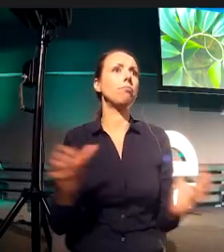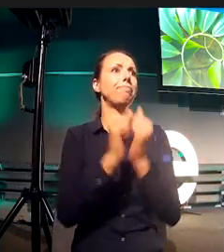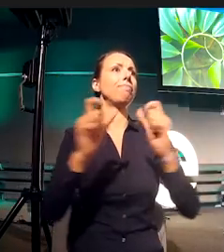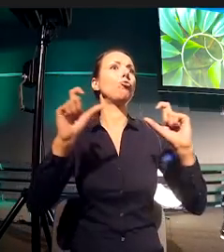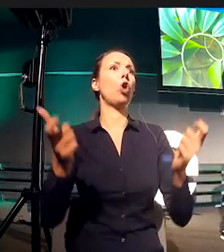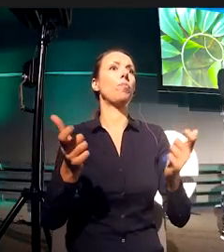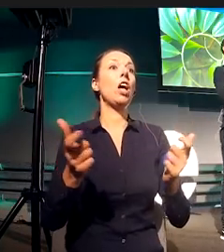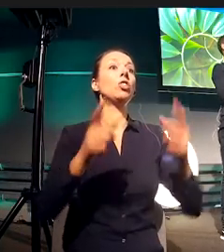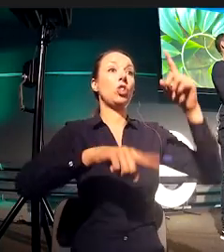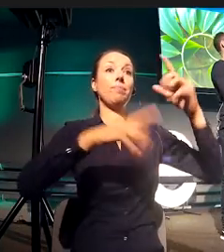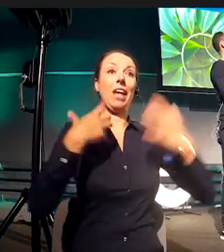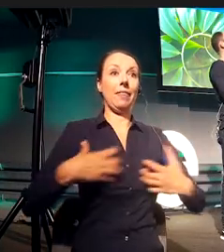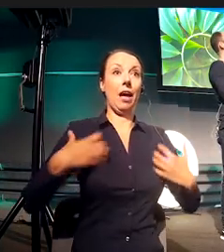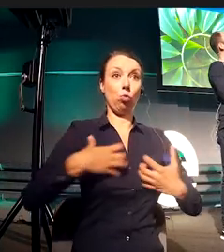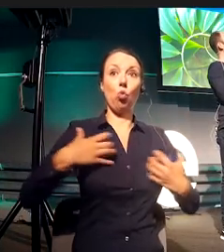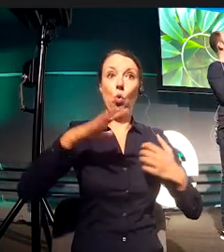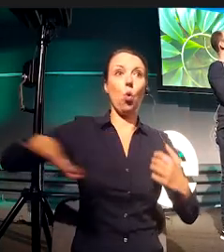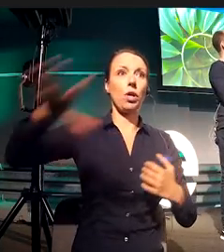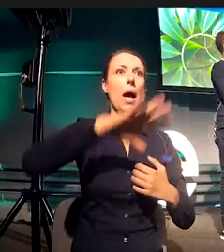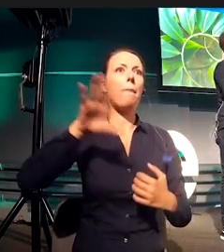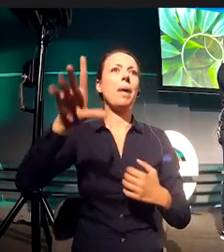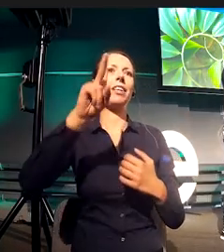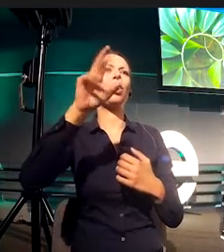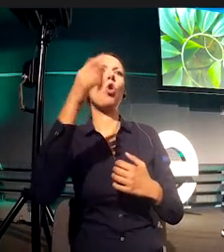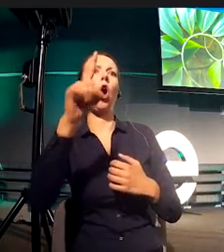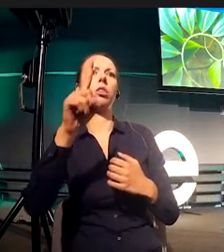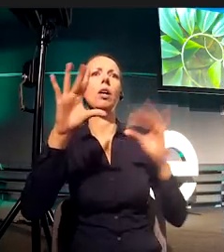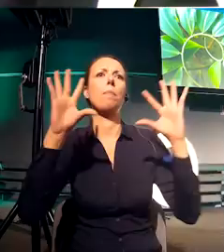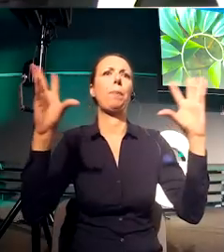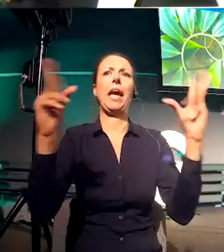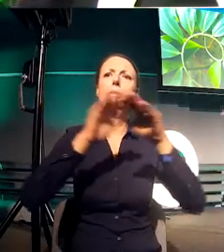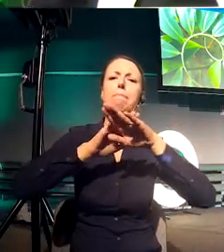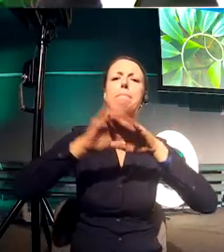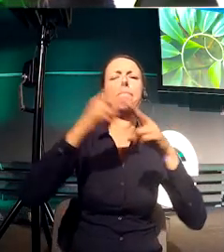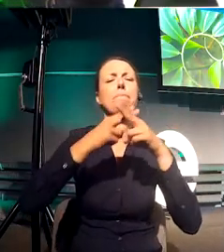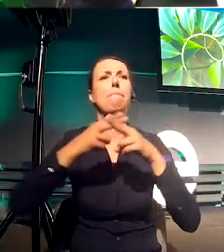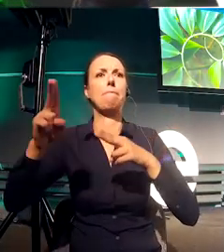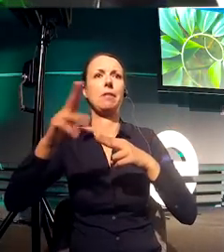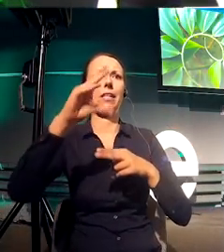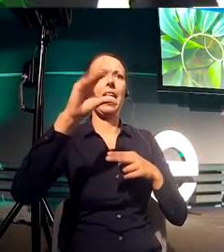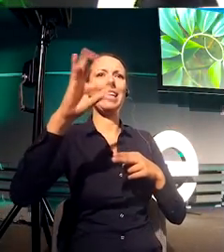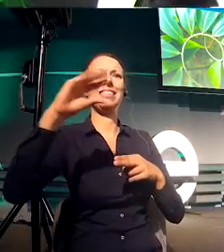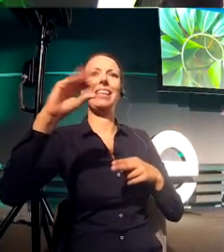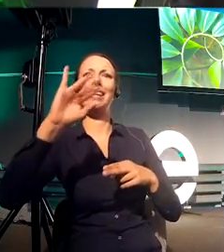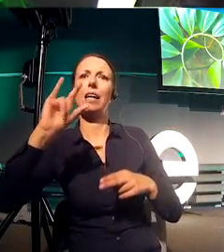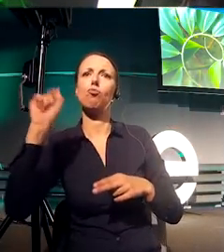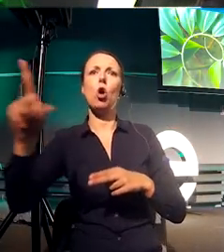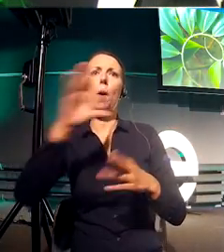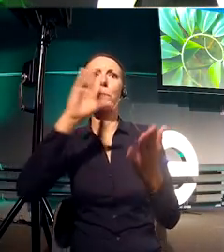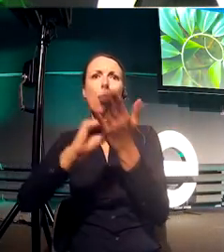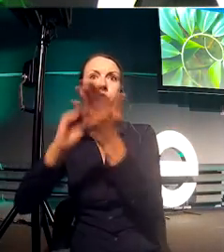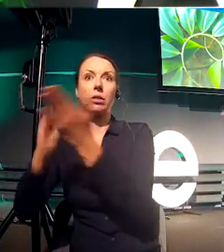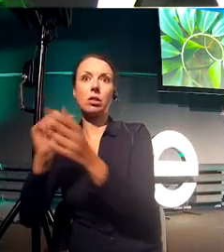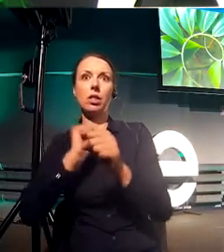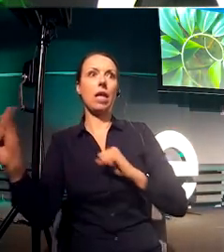an aesthetic code. There is something that repeats itself in the different DNA of different elements,